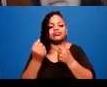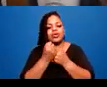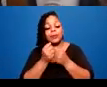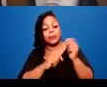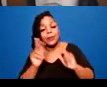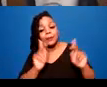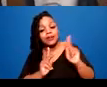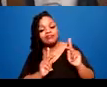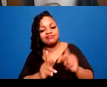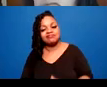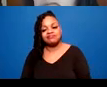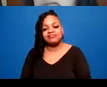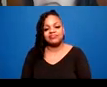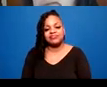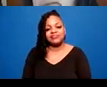days ago.